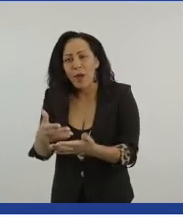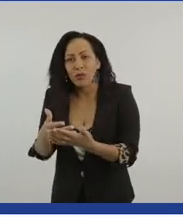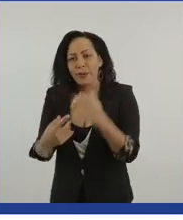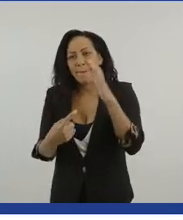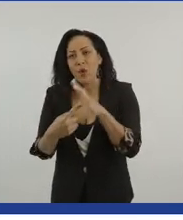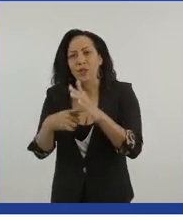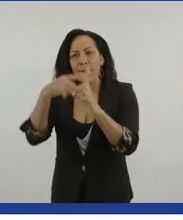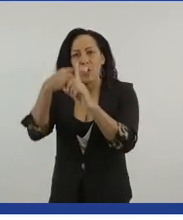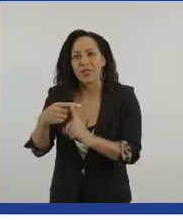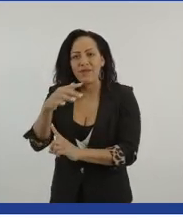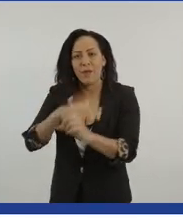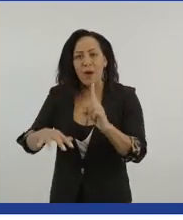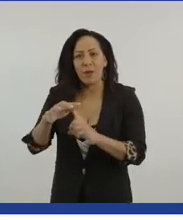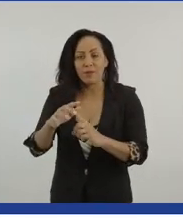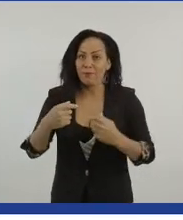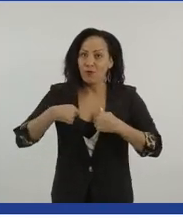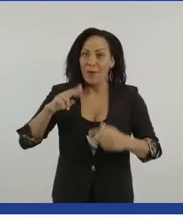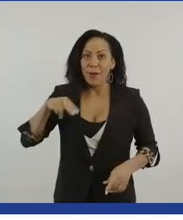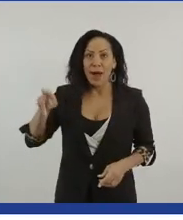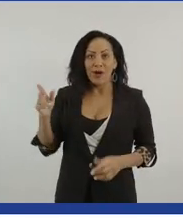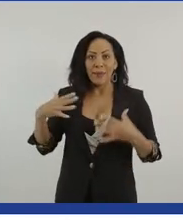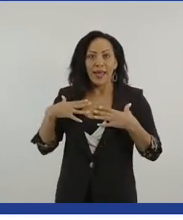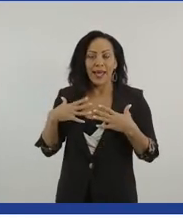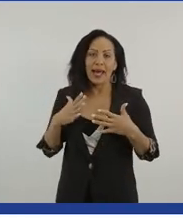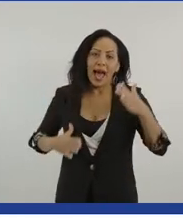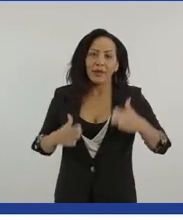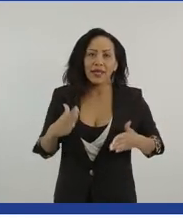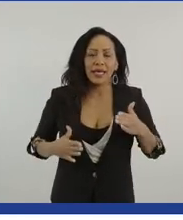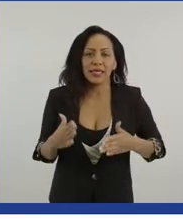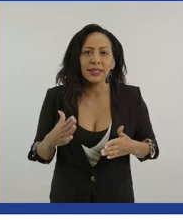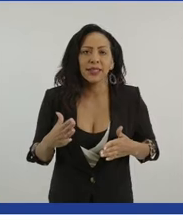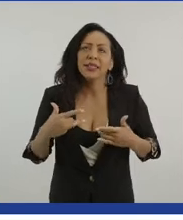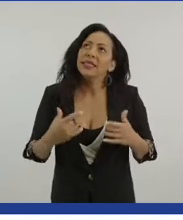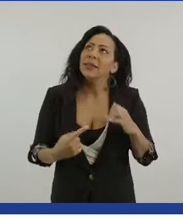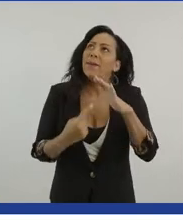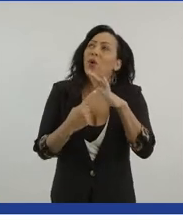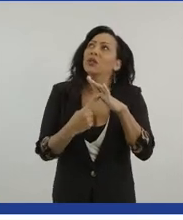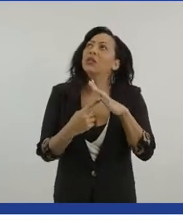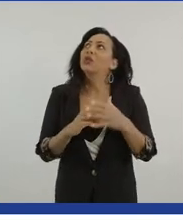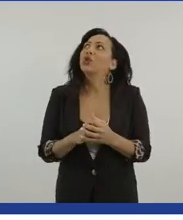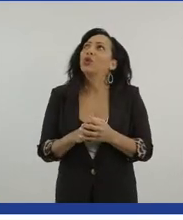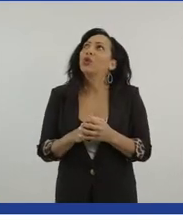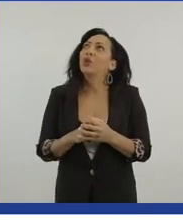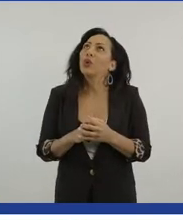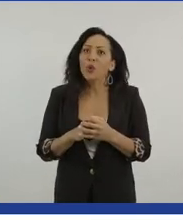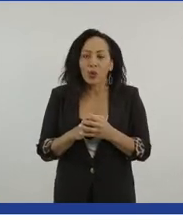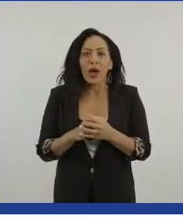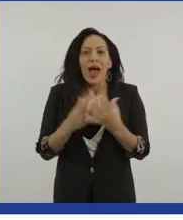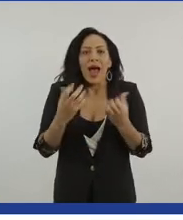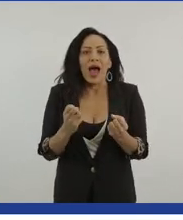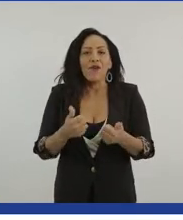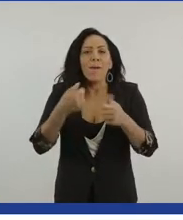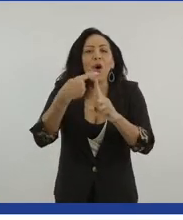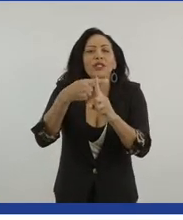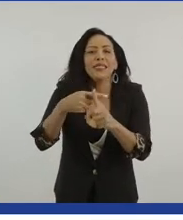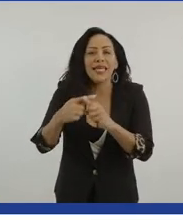for me, uh, being a Paralympic athlete, it's been really important to have a journey that's been enriching as well. Uh,